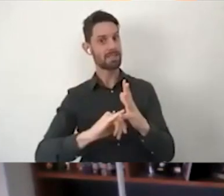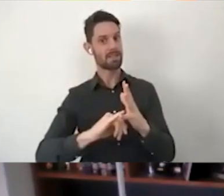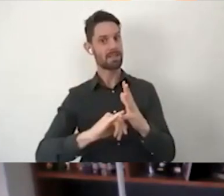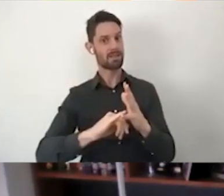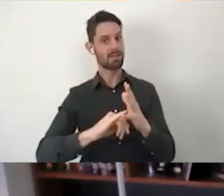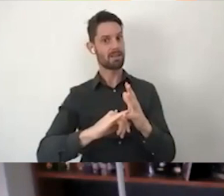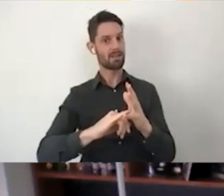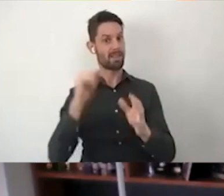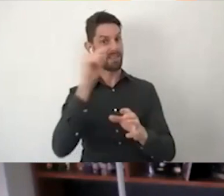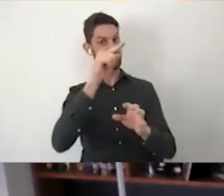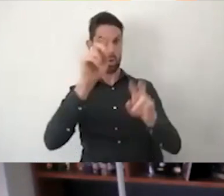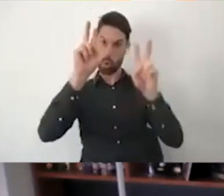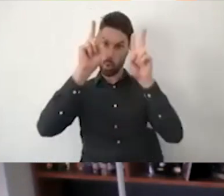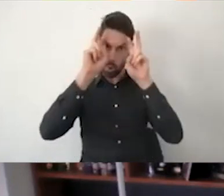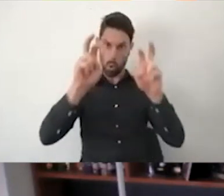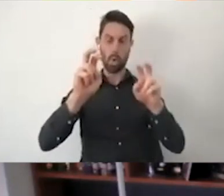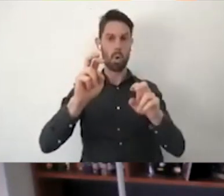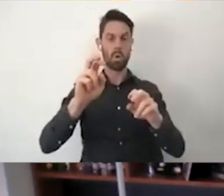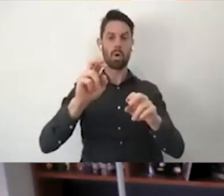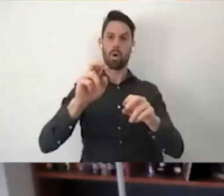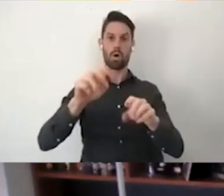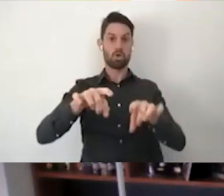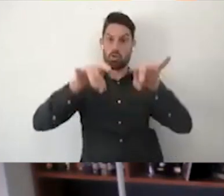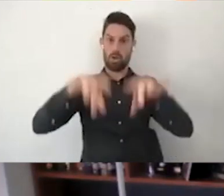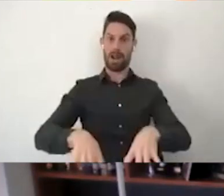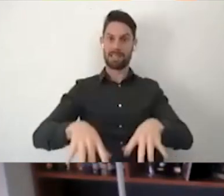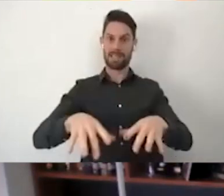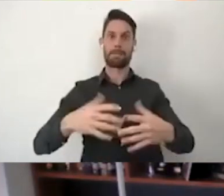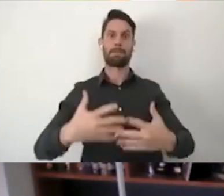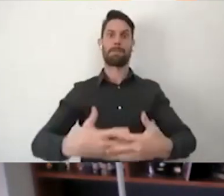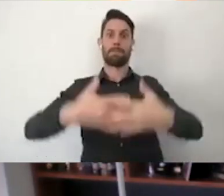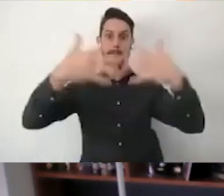greatest nation's building, so the nation's greatest building project.